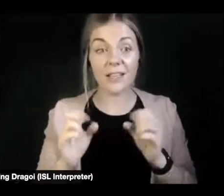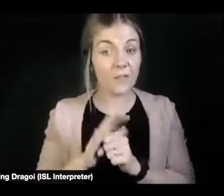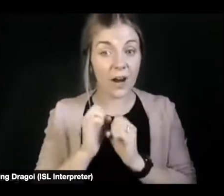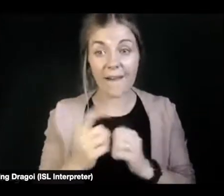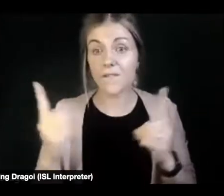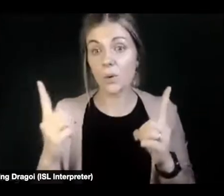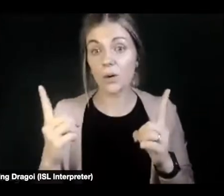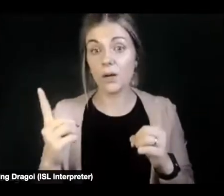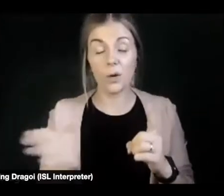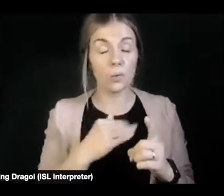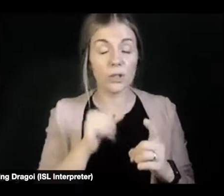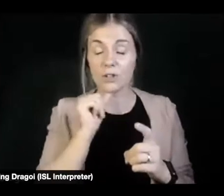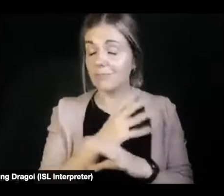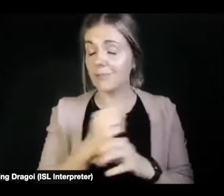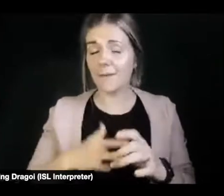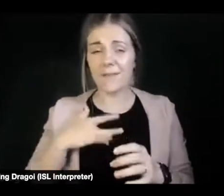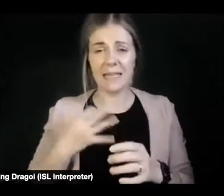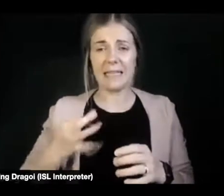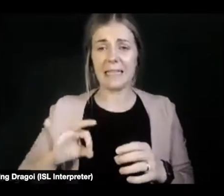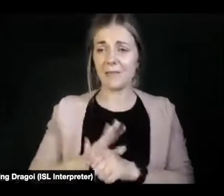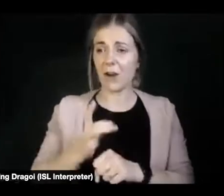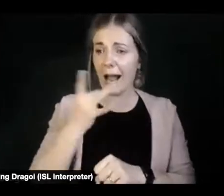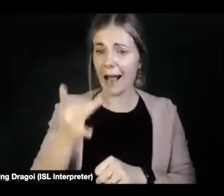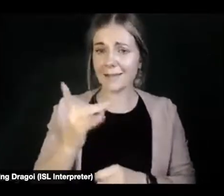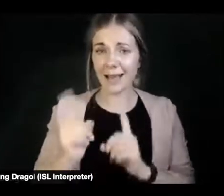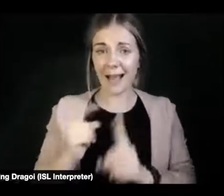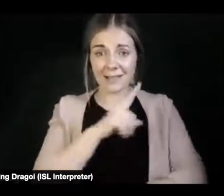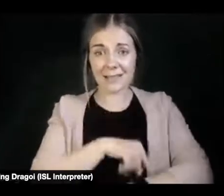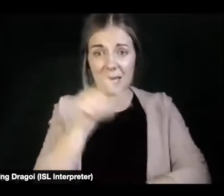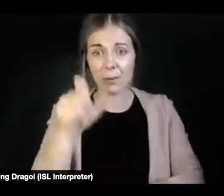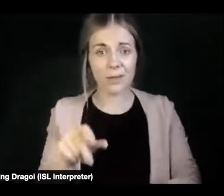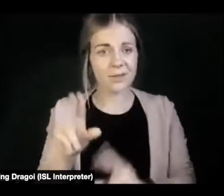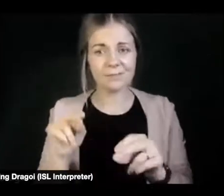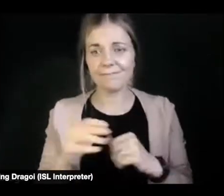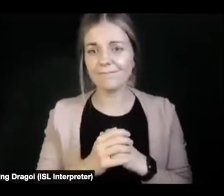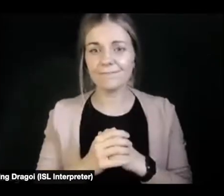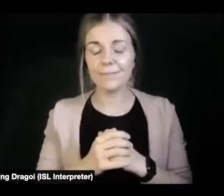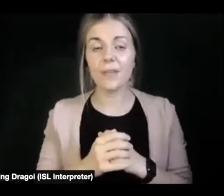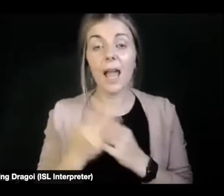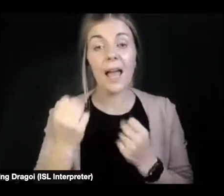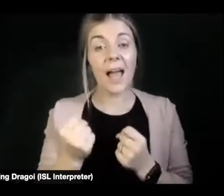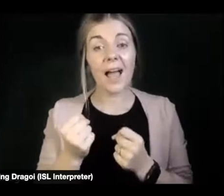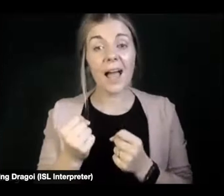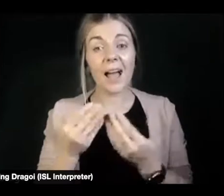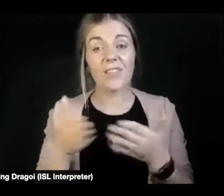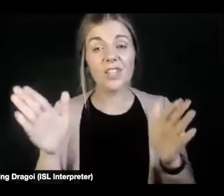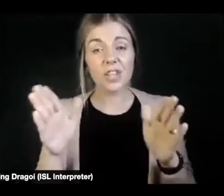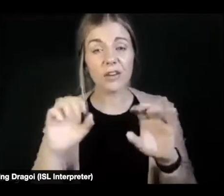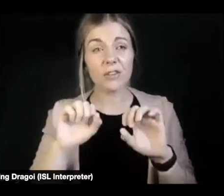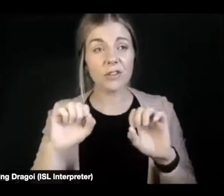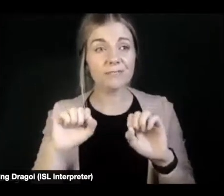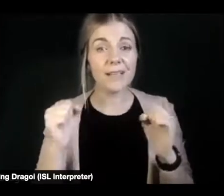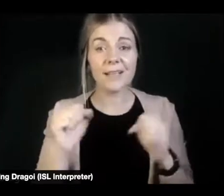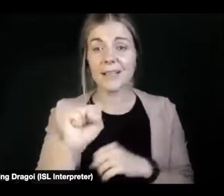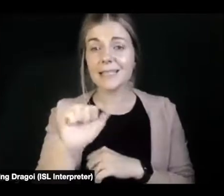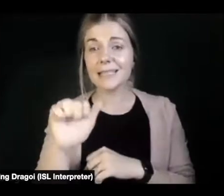shouldn't feel guilty for asking as disabled people. You know, it's part of human rights. There is an understanding out there in the general sexual health promotion community